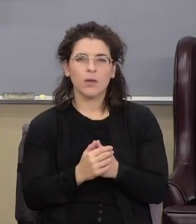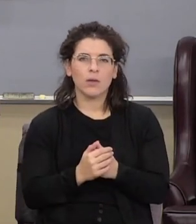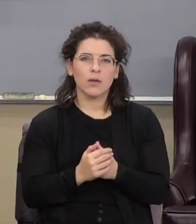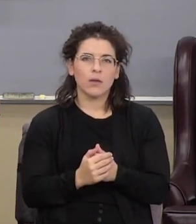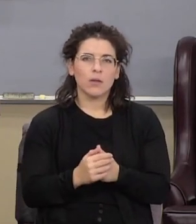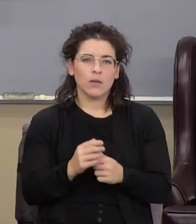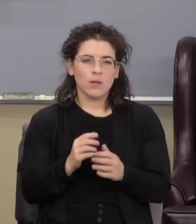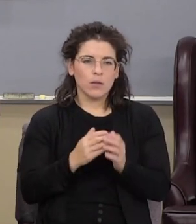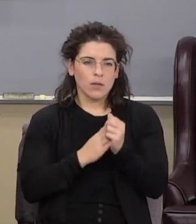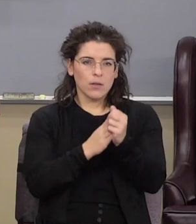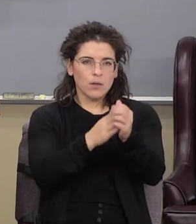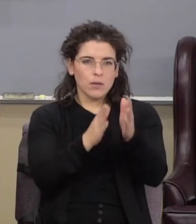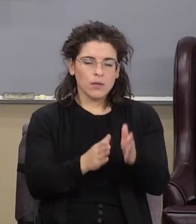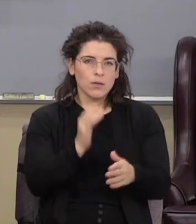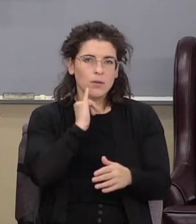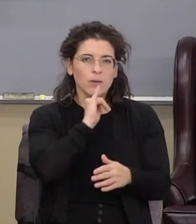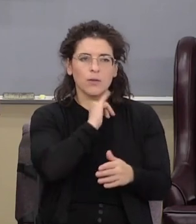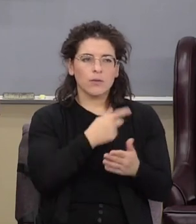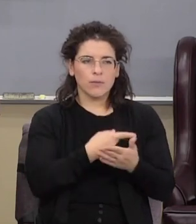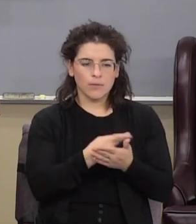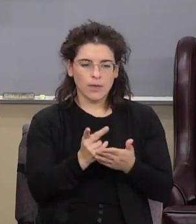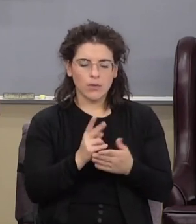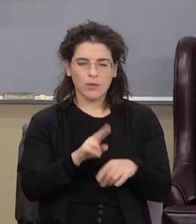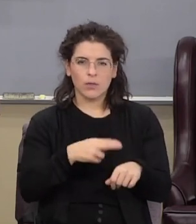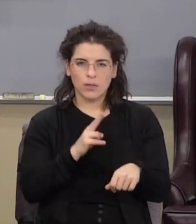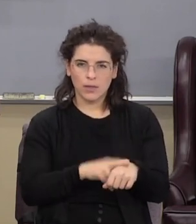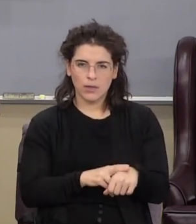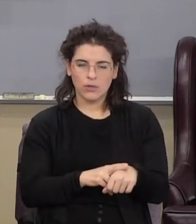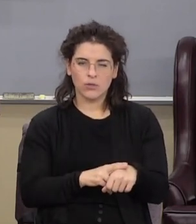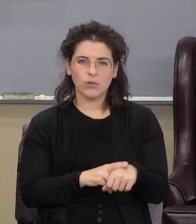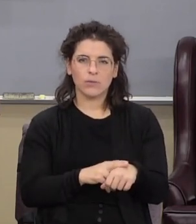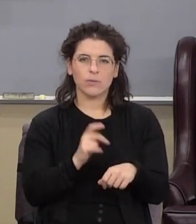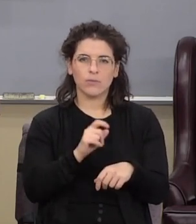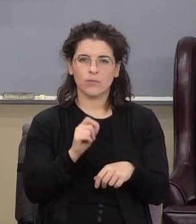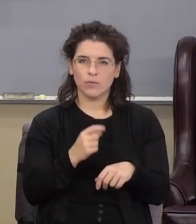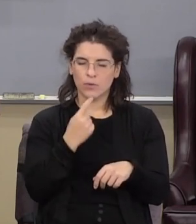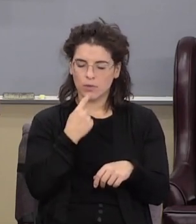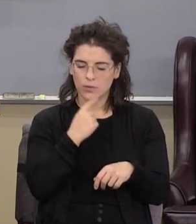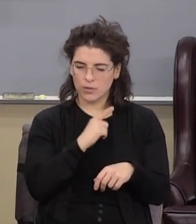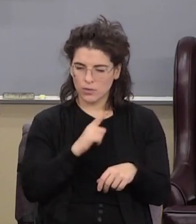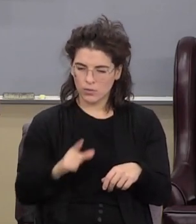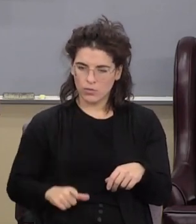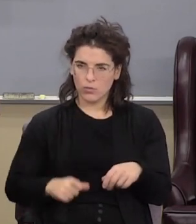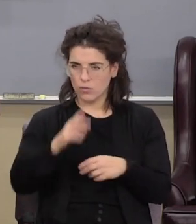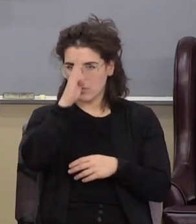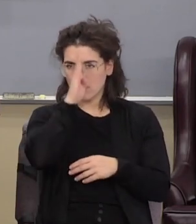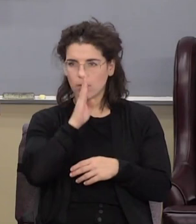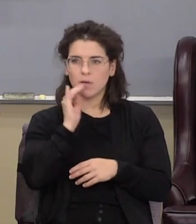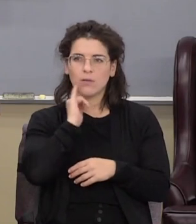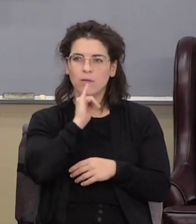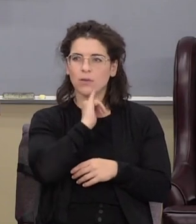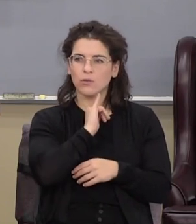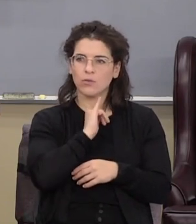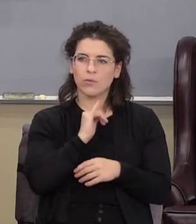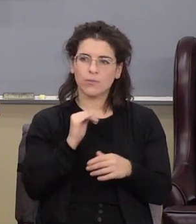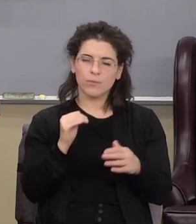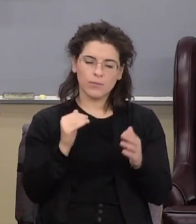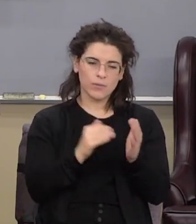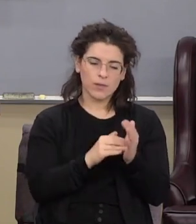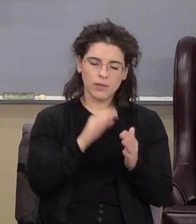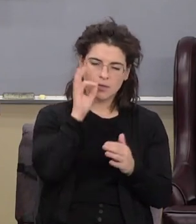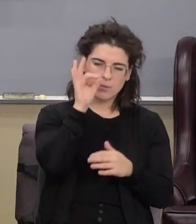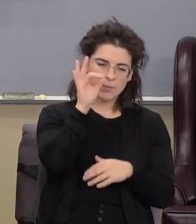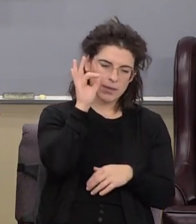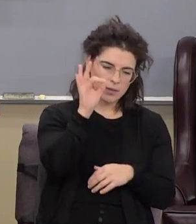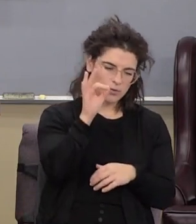the leaders of Israel have failed the nation therefore thus saith the Lord God of Israel against the pastors that